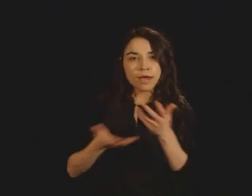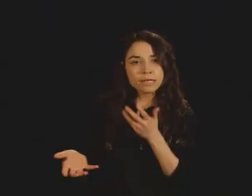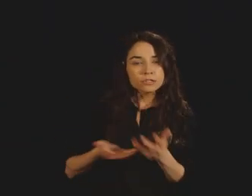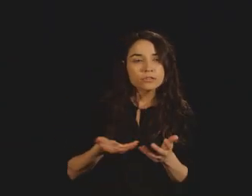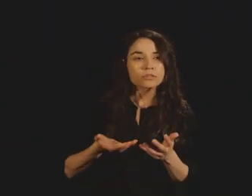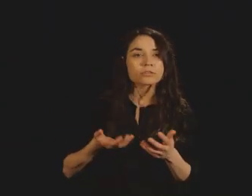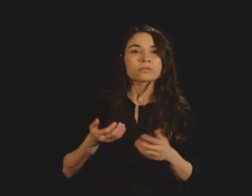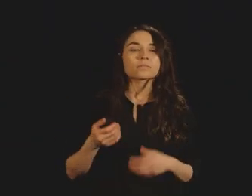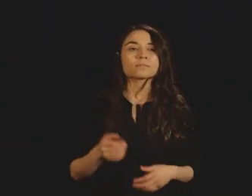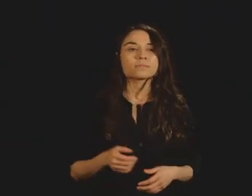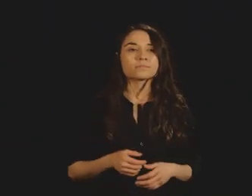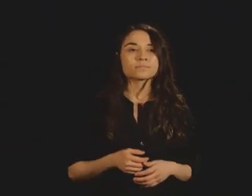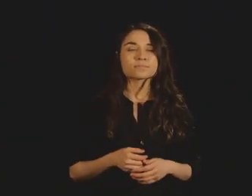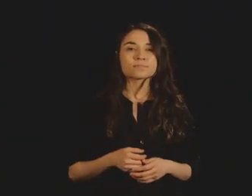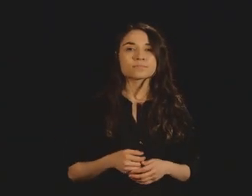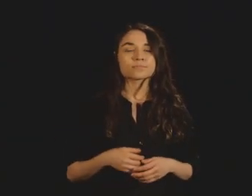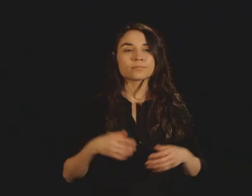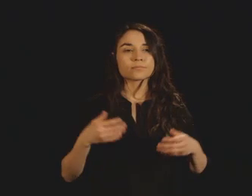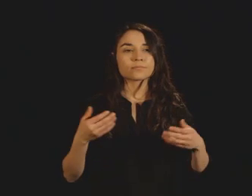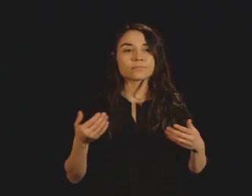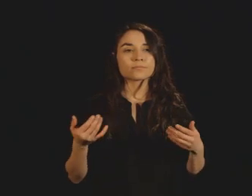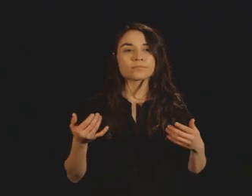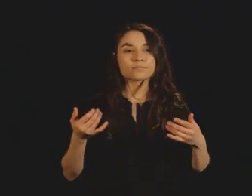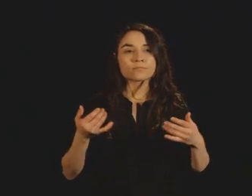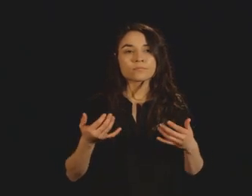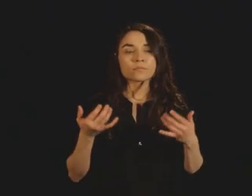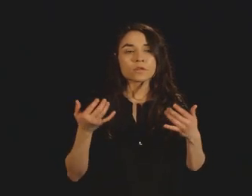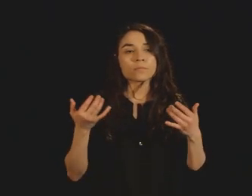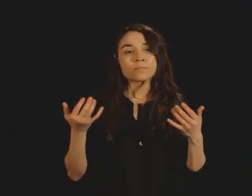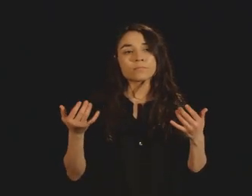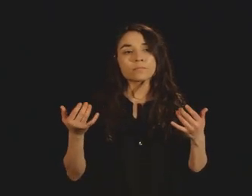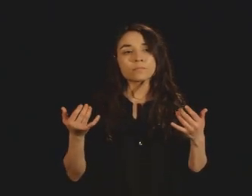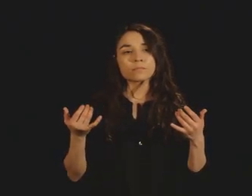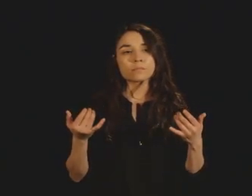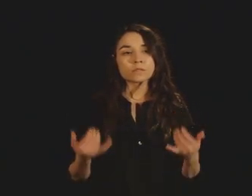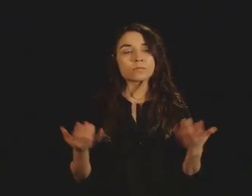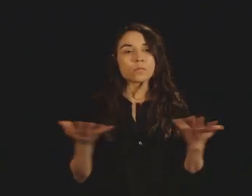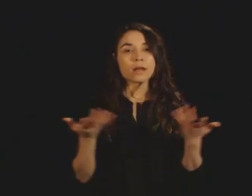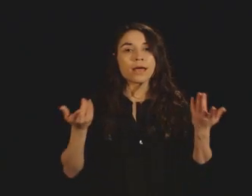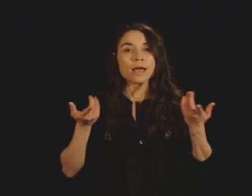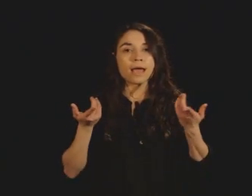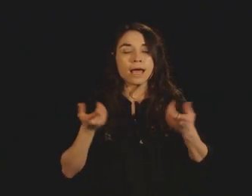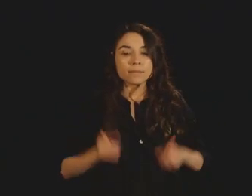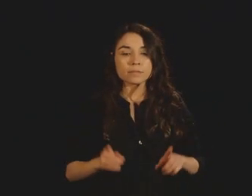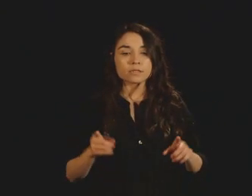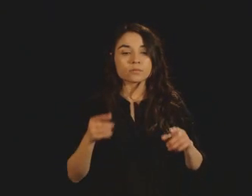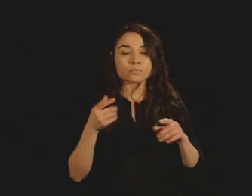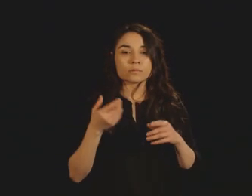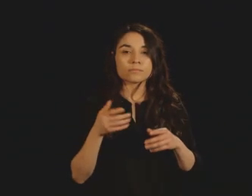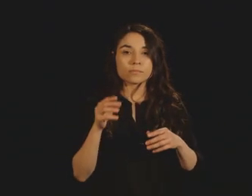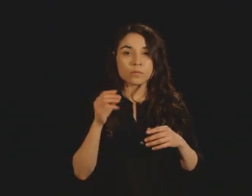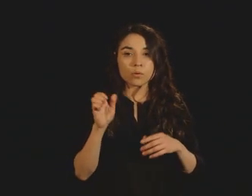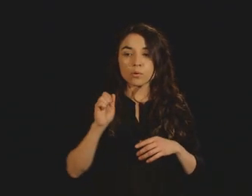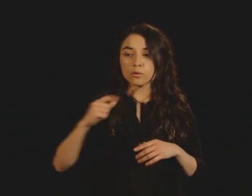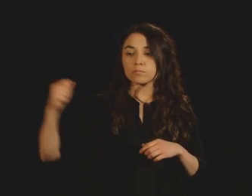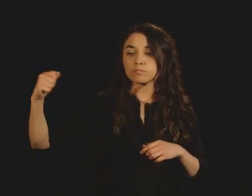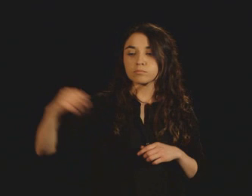it's still related to the surface of water and that is what happens when oil spreads on water.